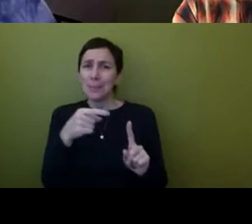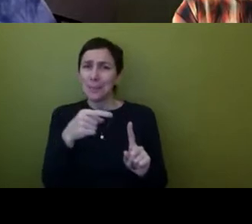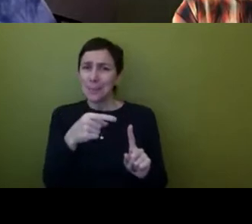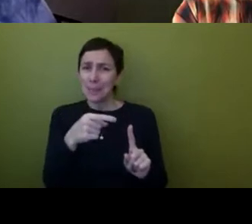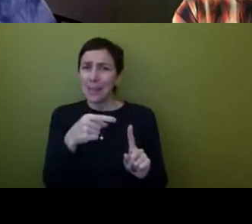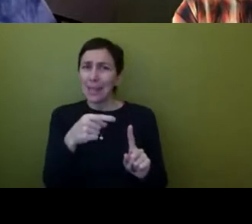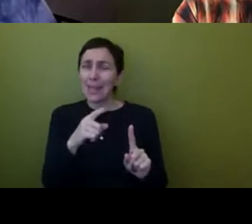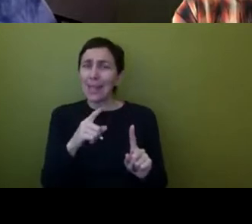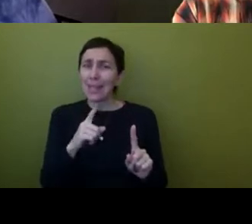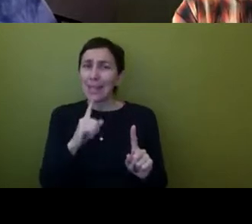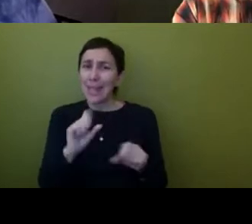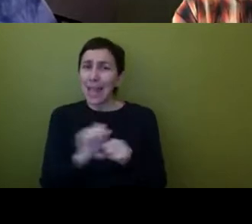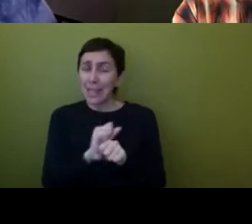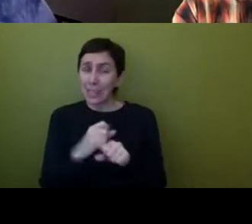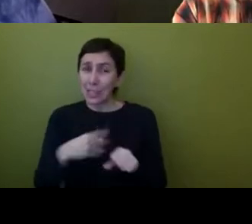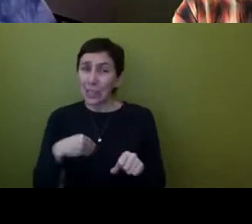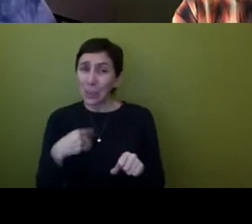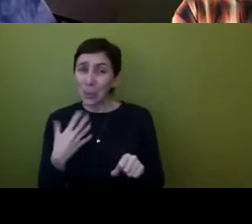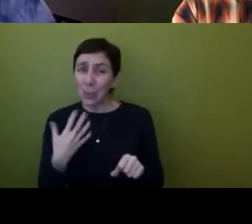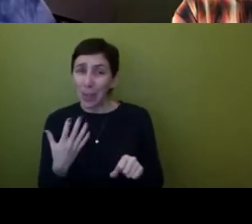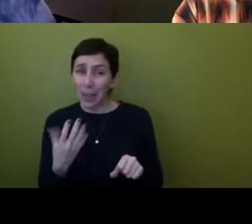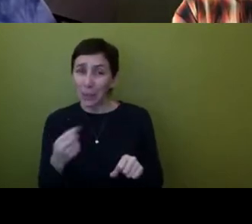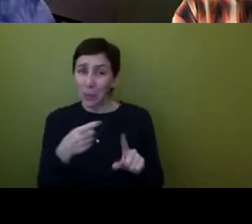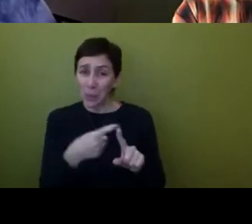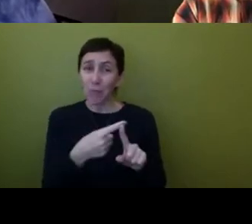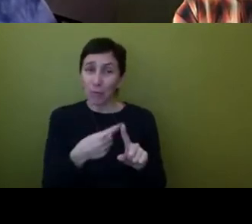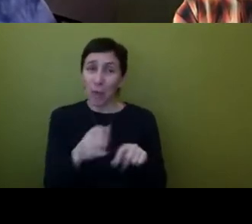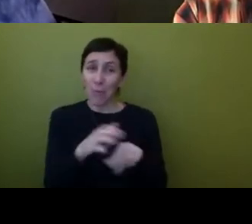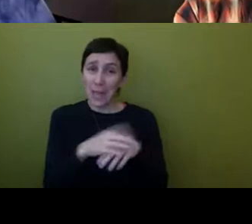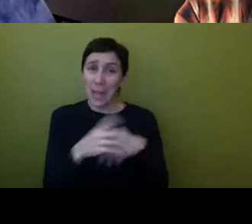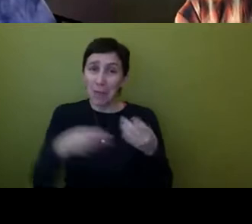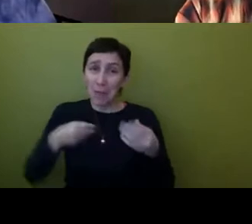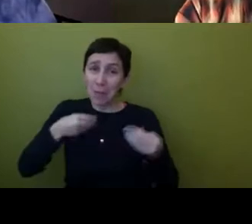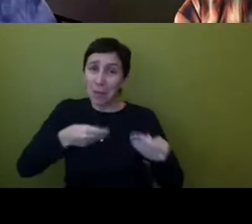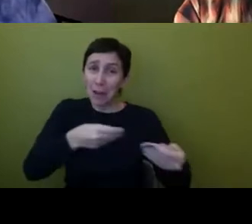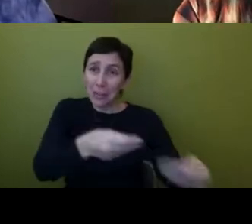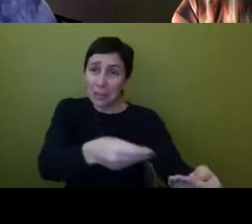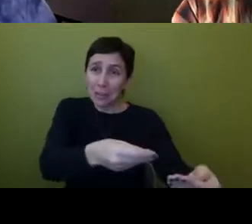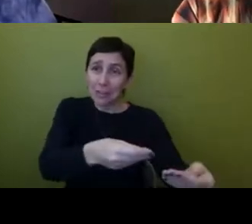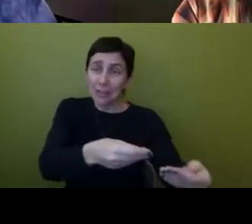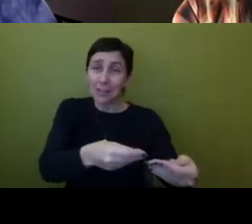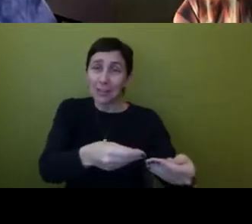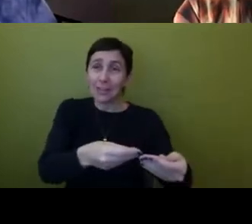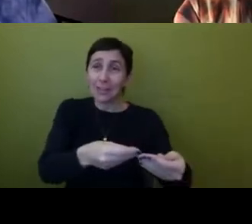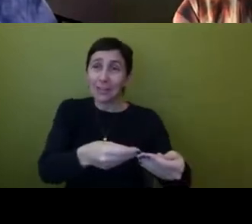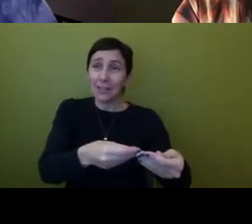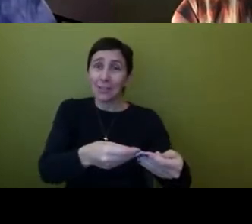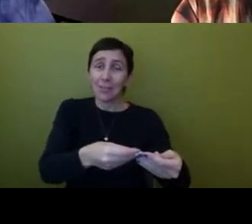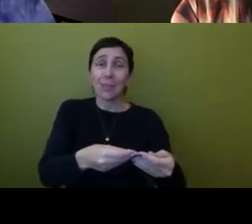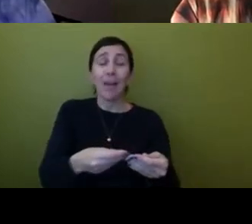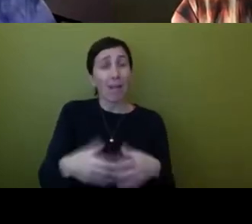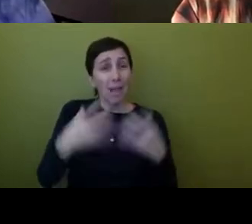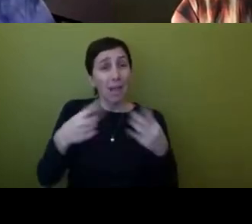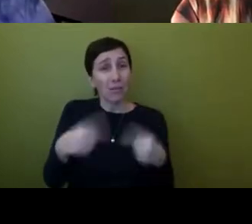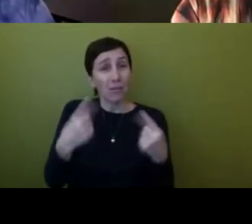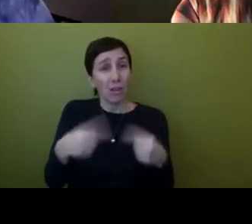heritage there's been a discussion within the native american community so there's been a lot of controversy even though uh there's been